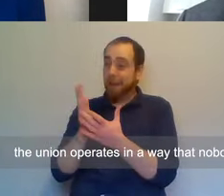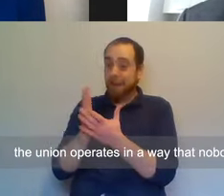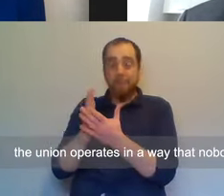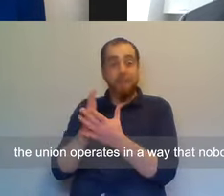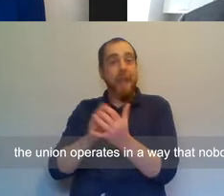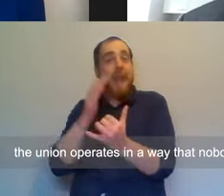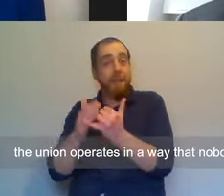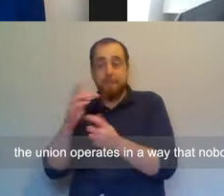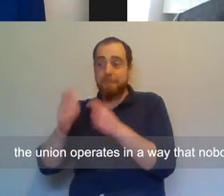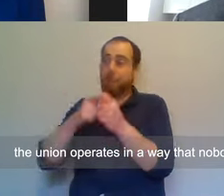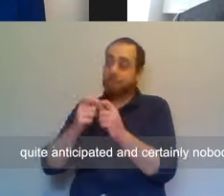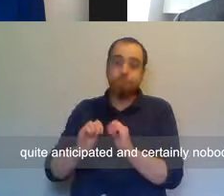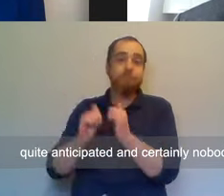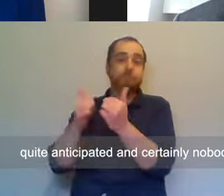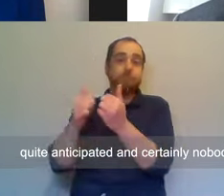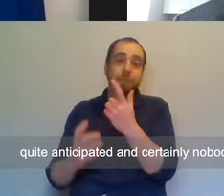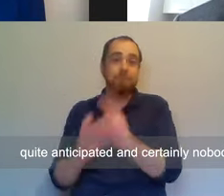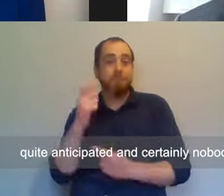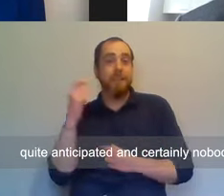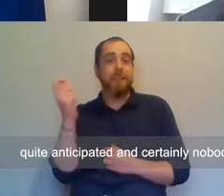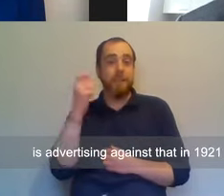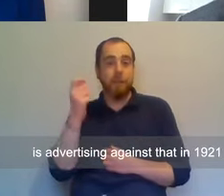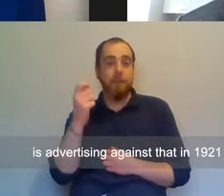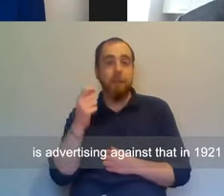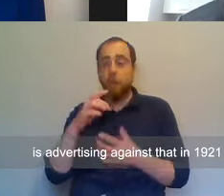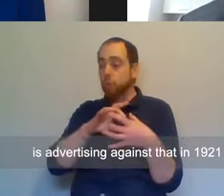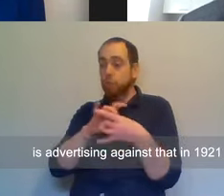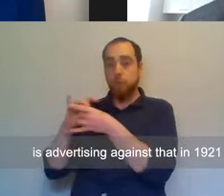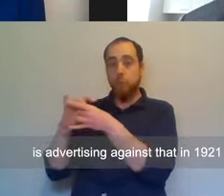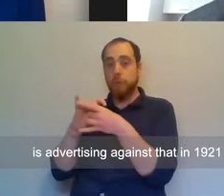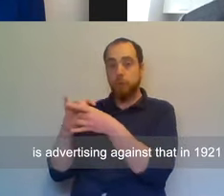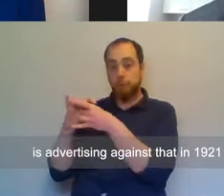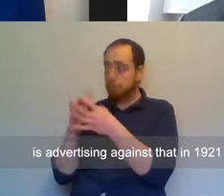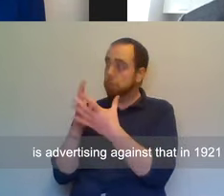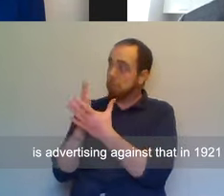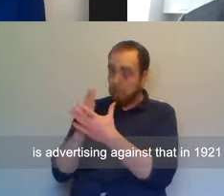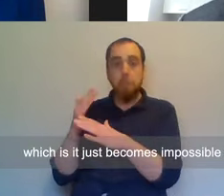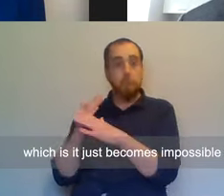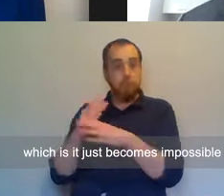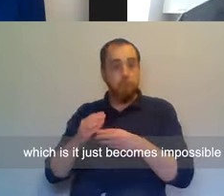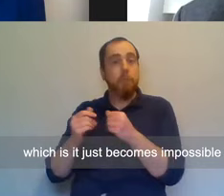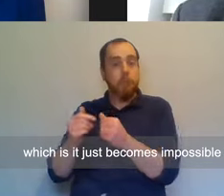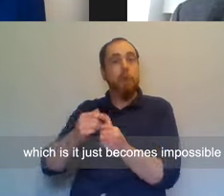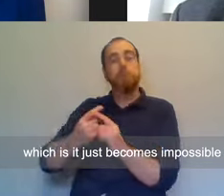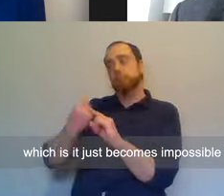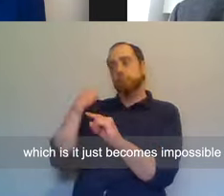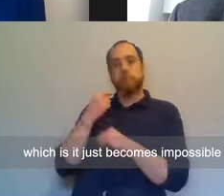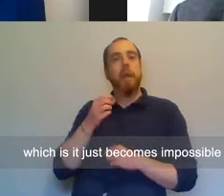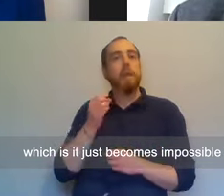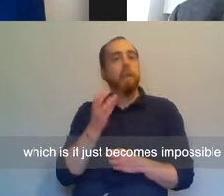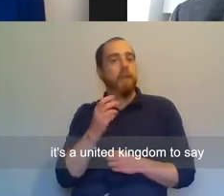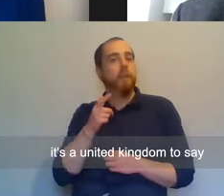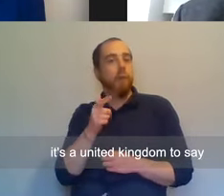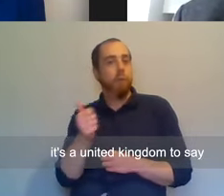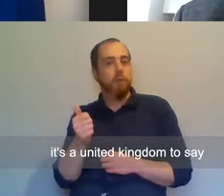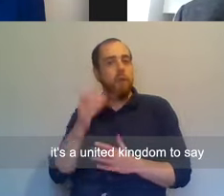The Union operates in a way that nobody quite anticipated, and certainly nobody is advertising it as that in 1921, which is, it just becomes impossible